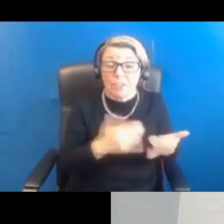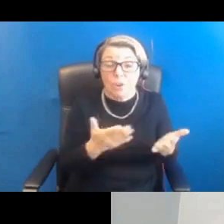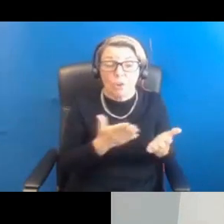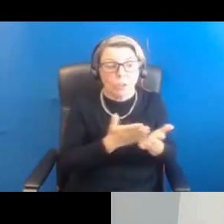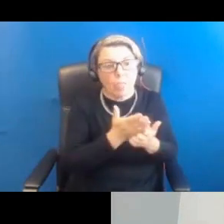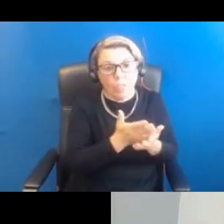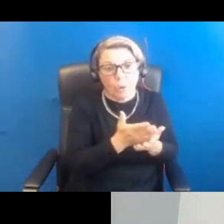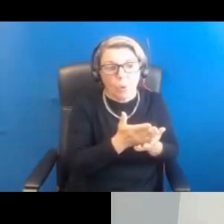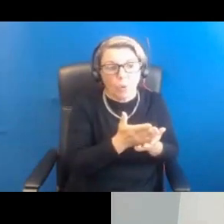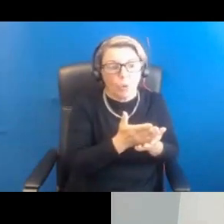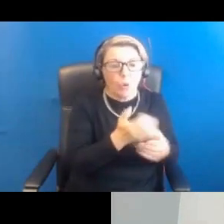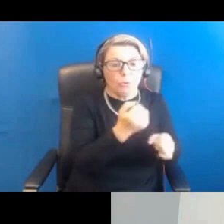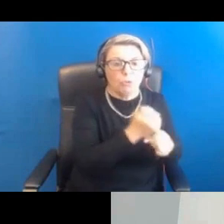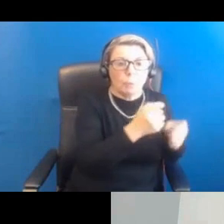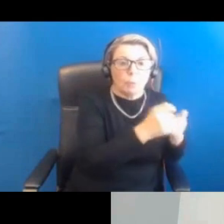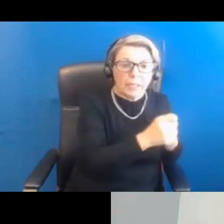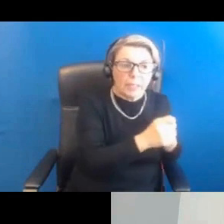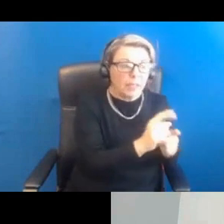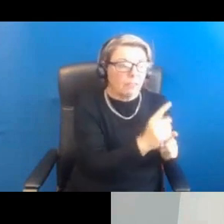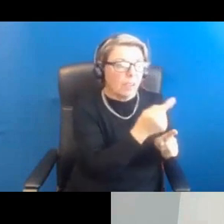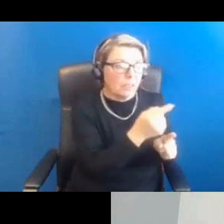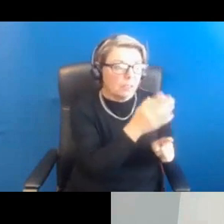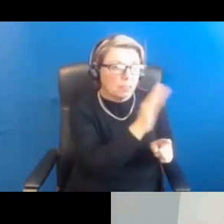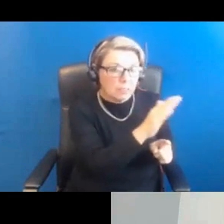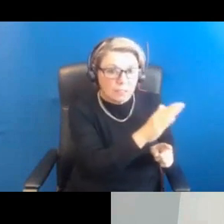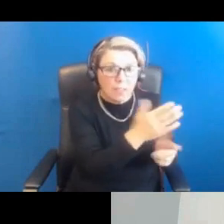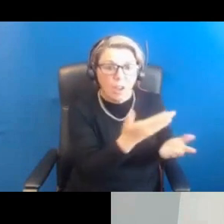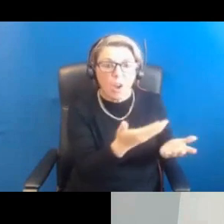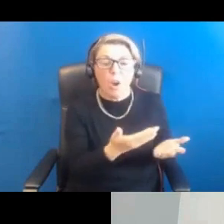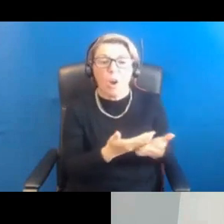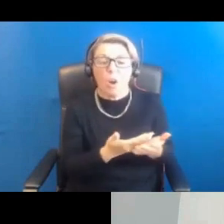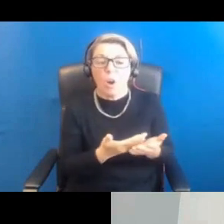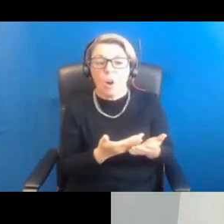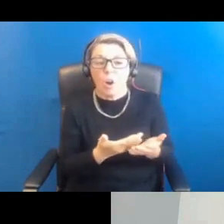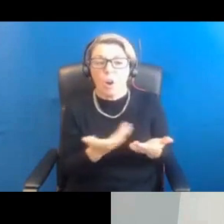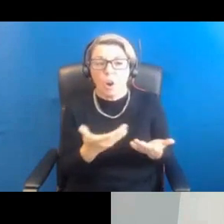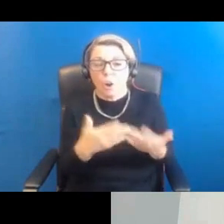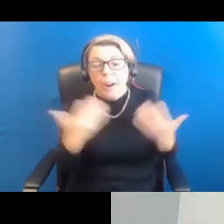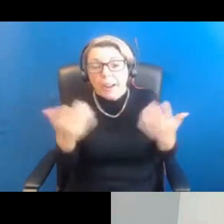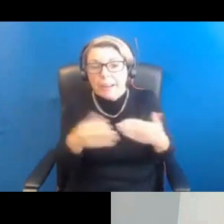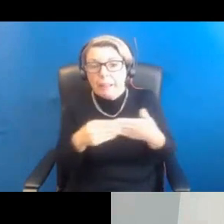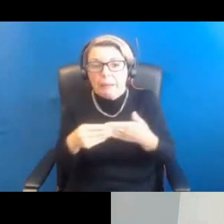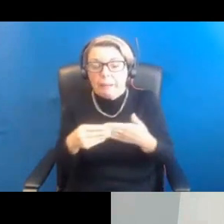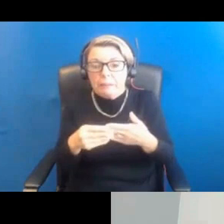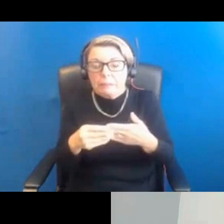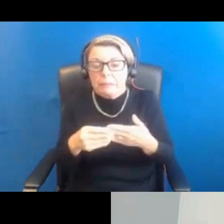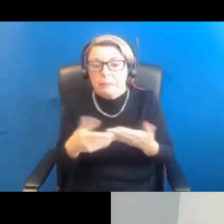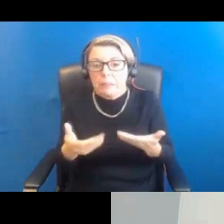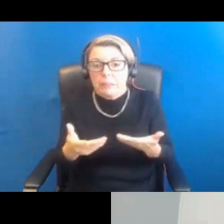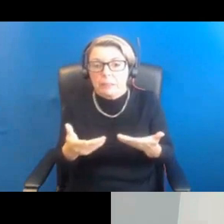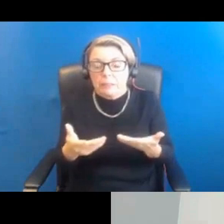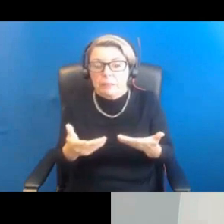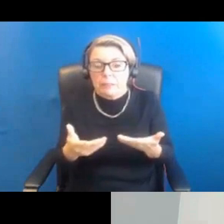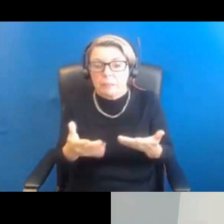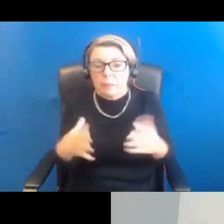GP and is there any sort of guidance? I mean, that you could summarise that people should prepare